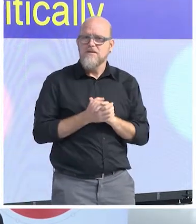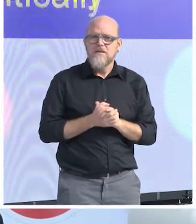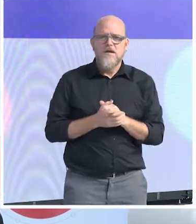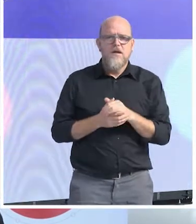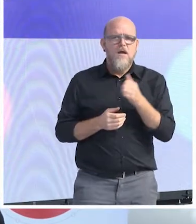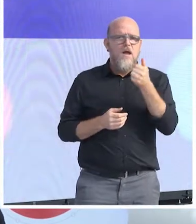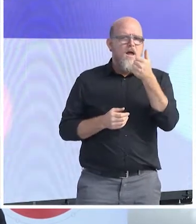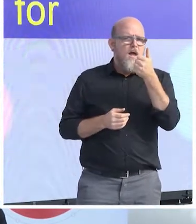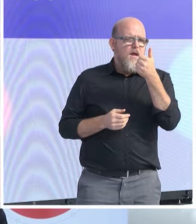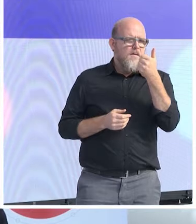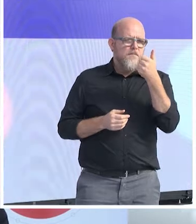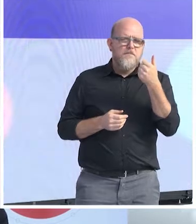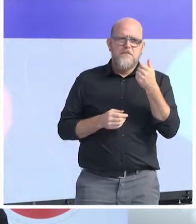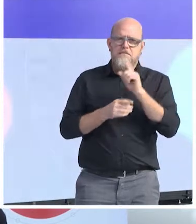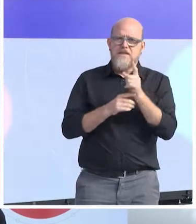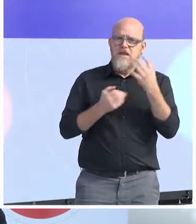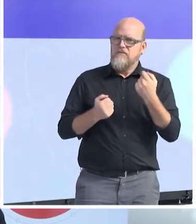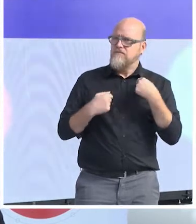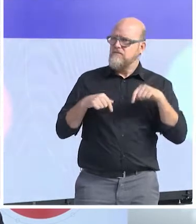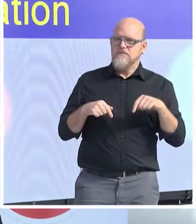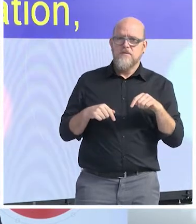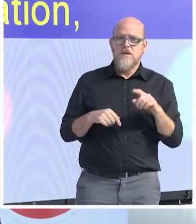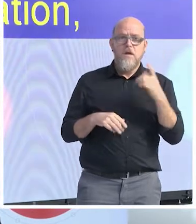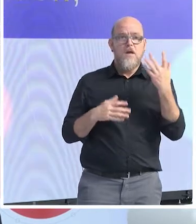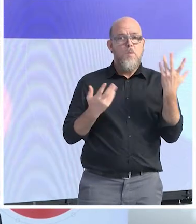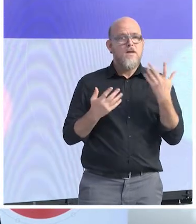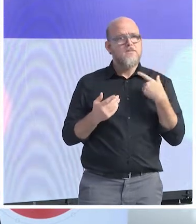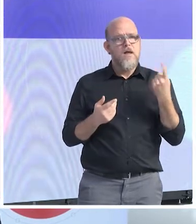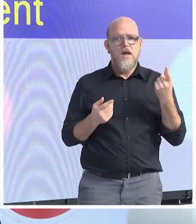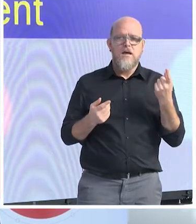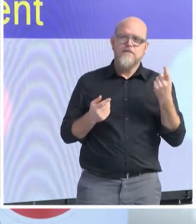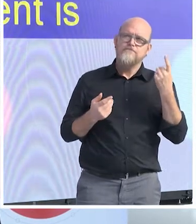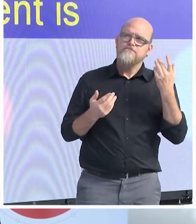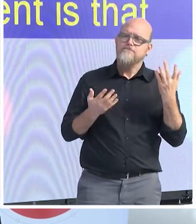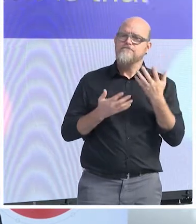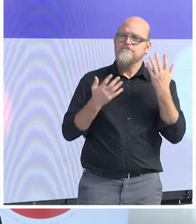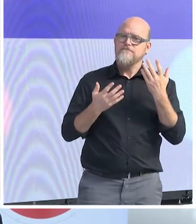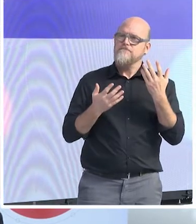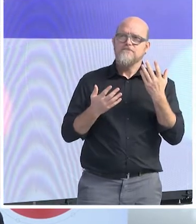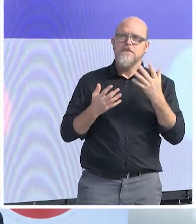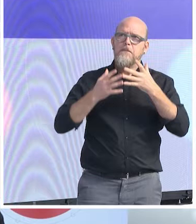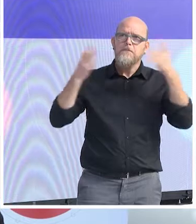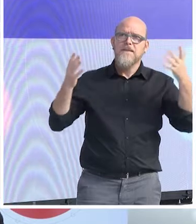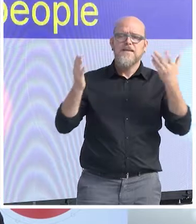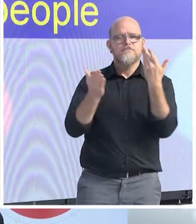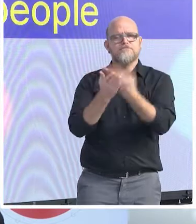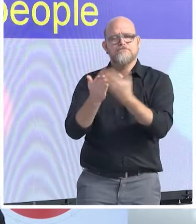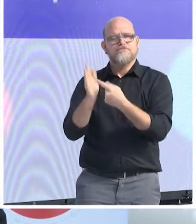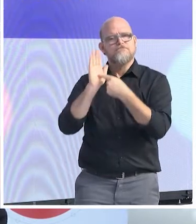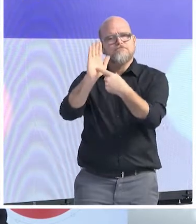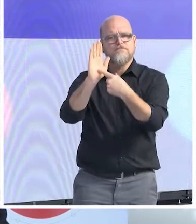you in this situation. And my major argument is that in situations like this, people try to generalize.